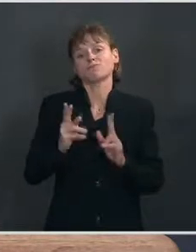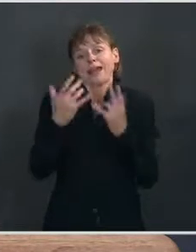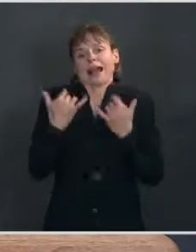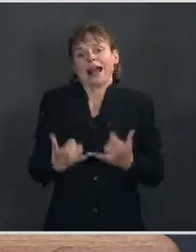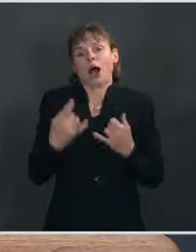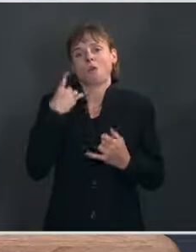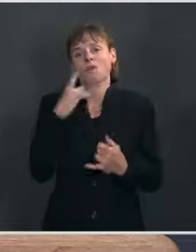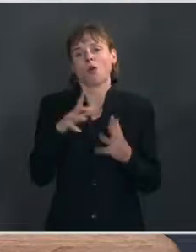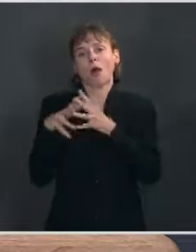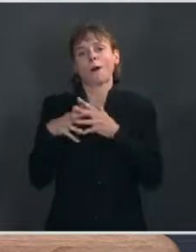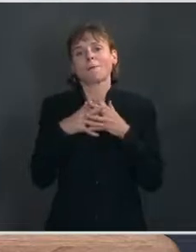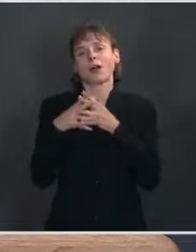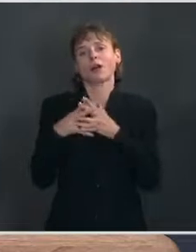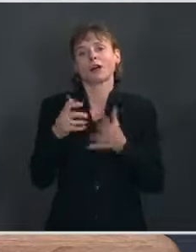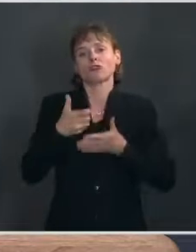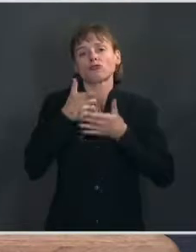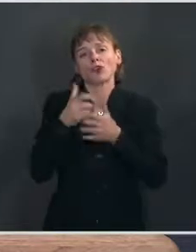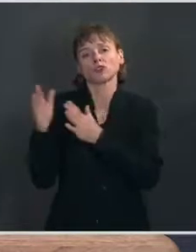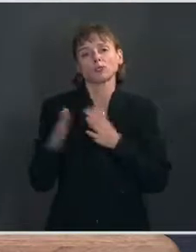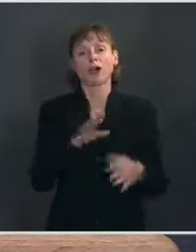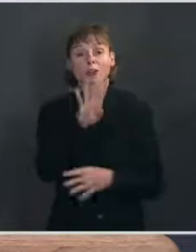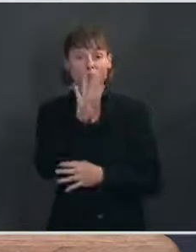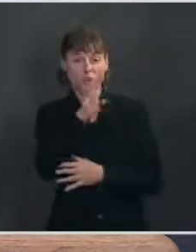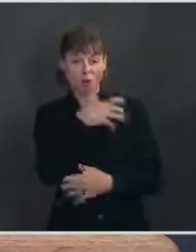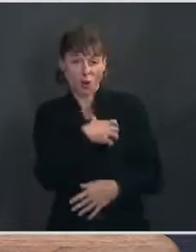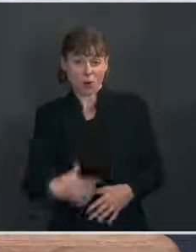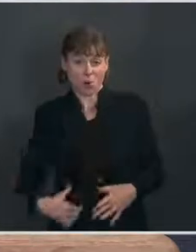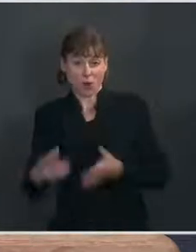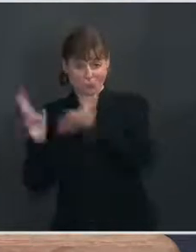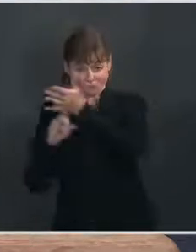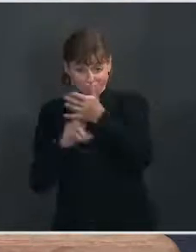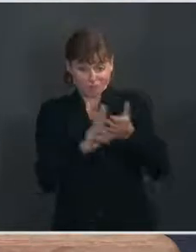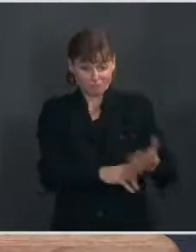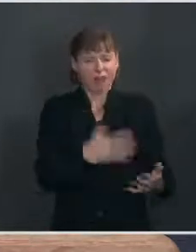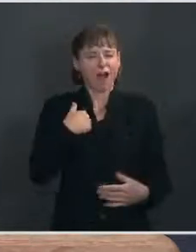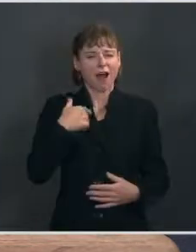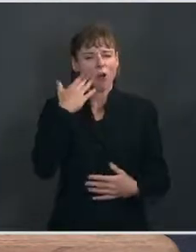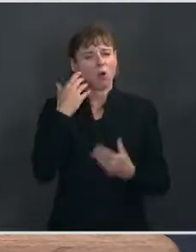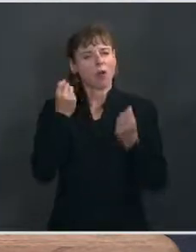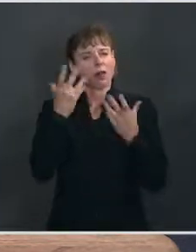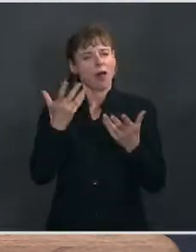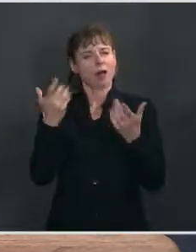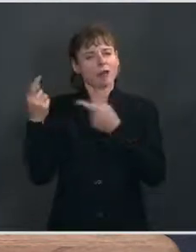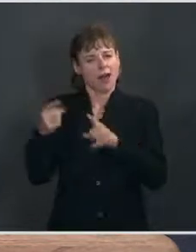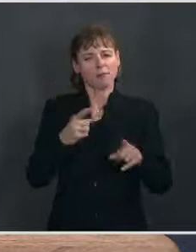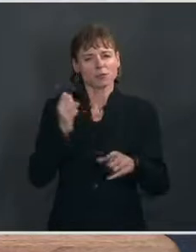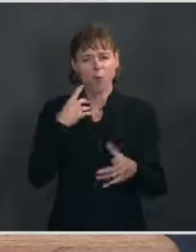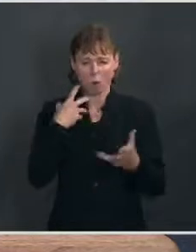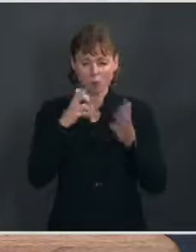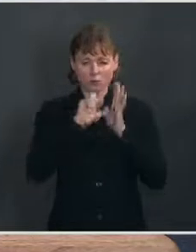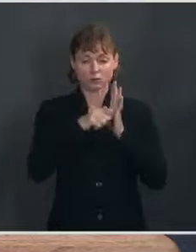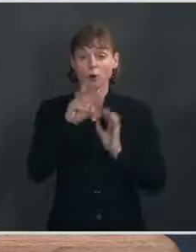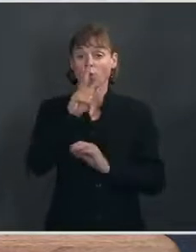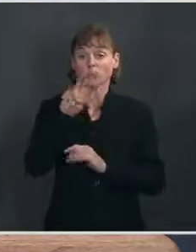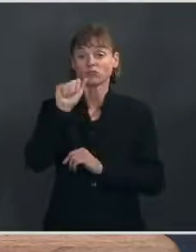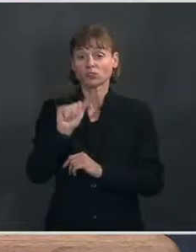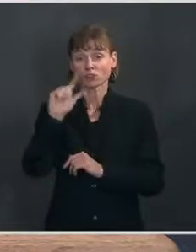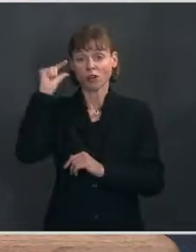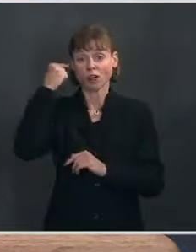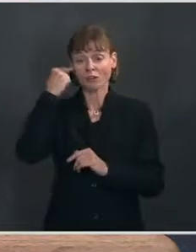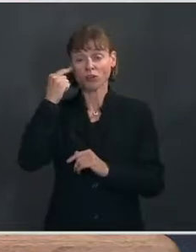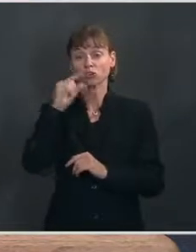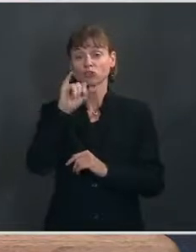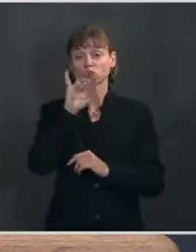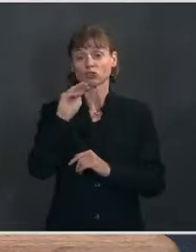Plan. This letter was signed by over 400 mayors. I know there's a lot going on, so just wanted to highlight it for all of you. And West Virginia Governor Jim Justice,